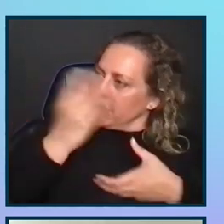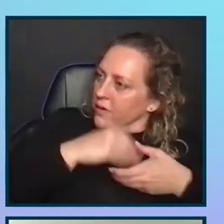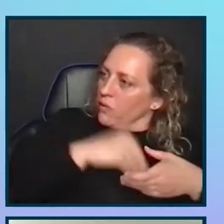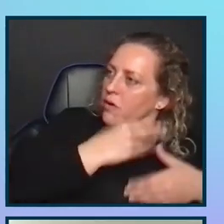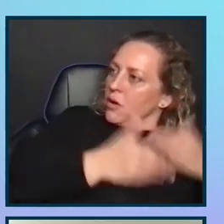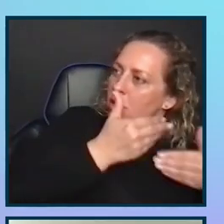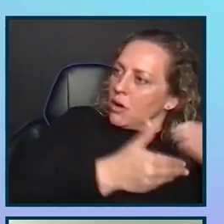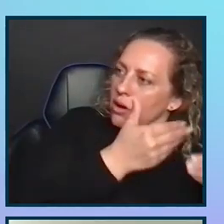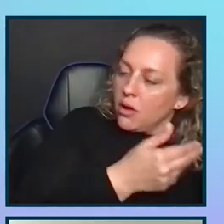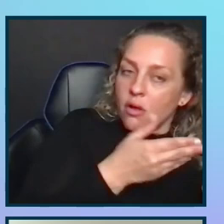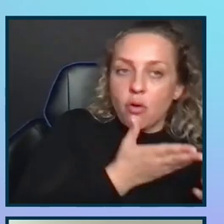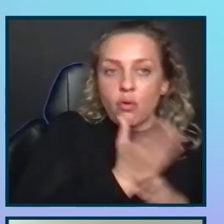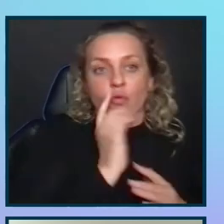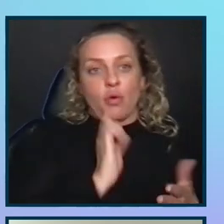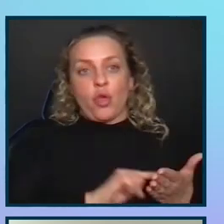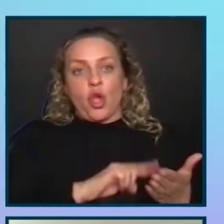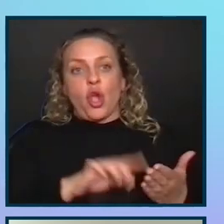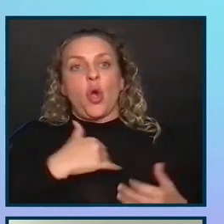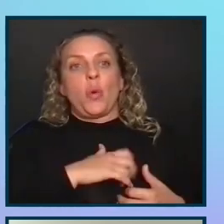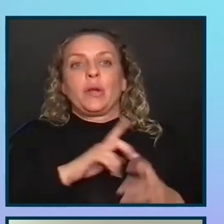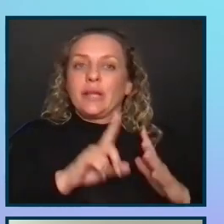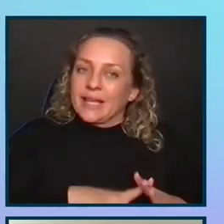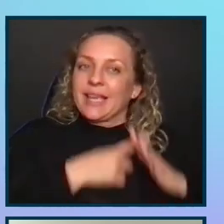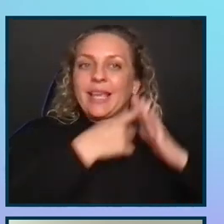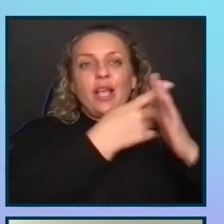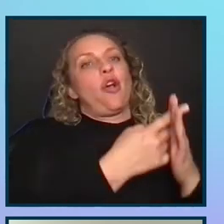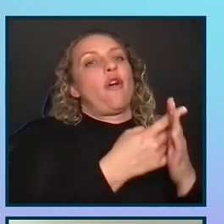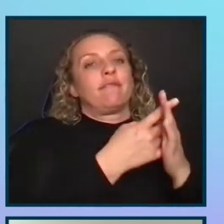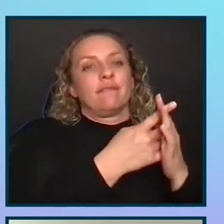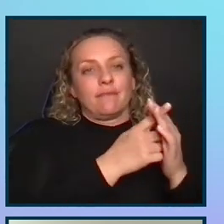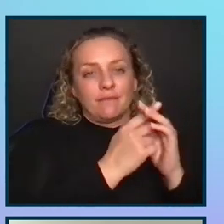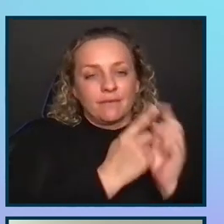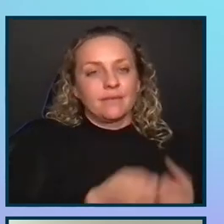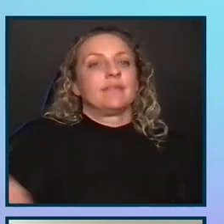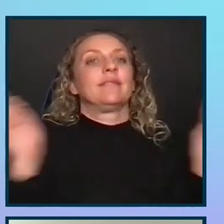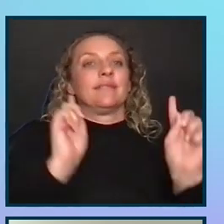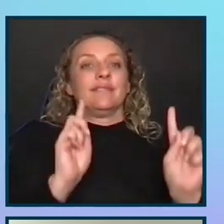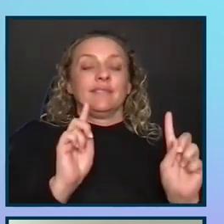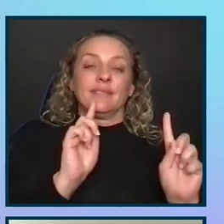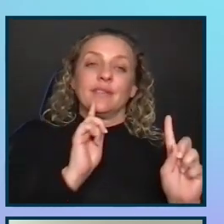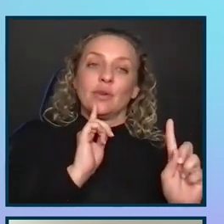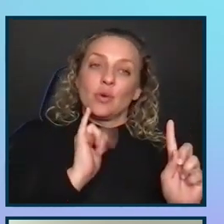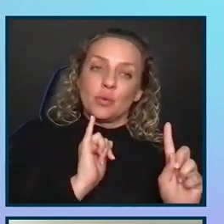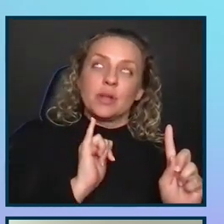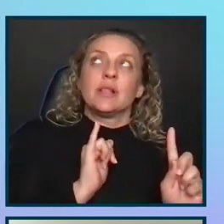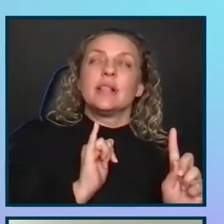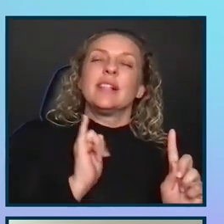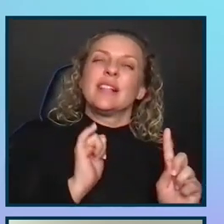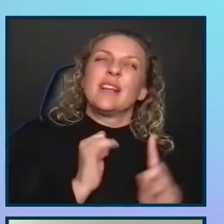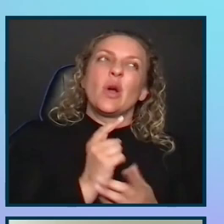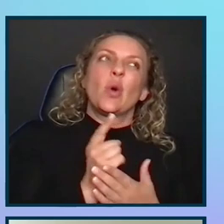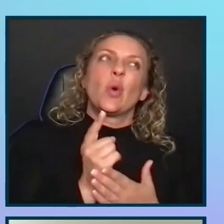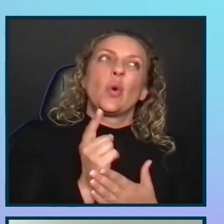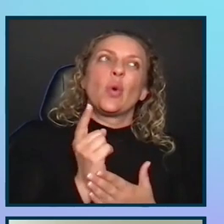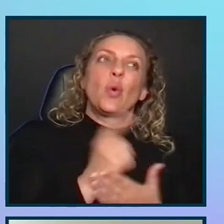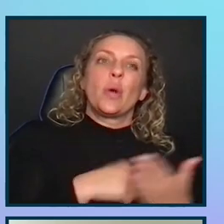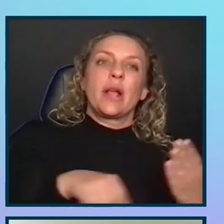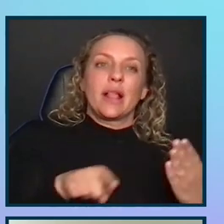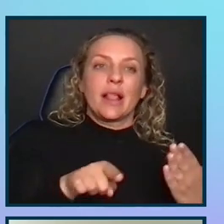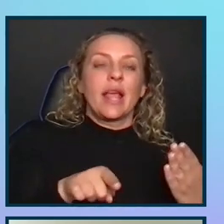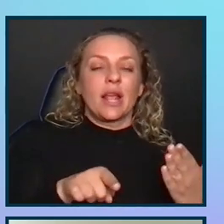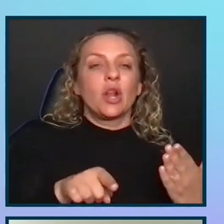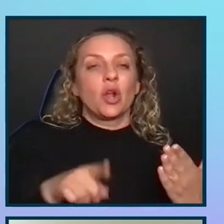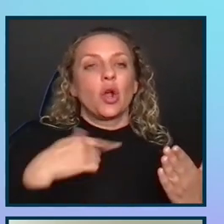velocity of the audit, we did the kickoff. And then when the kickoff, really, probably a week or so later, the audit